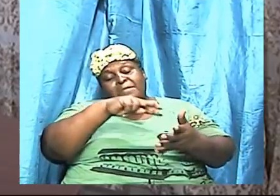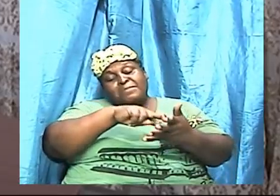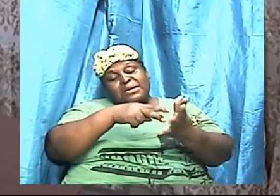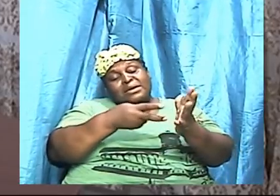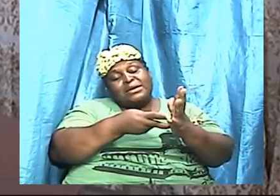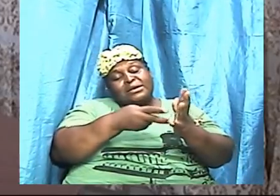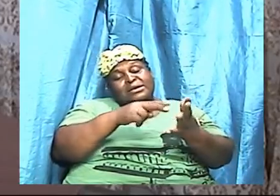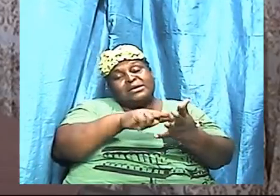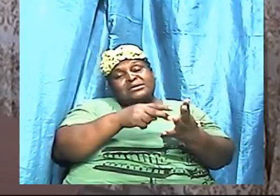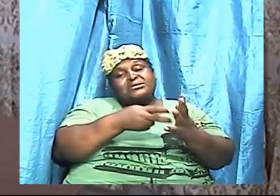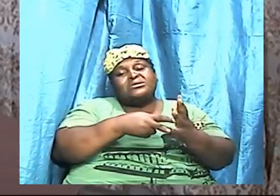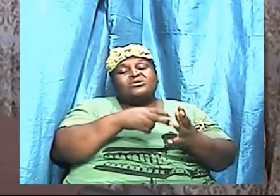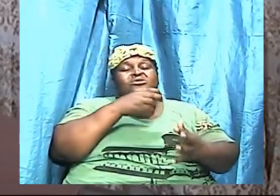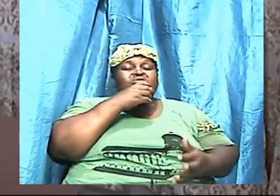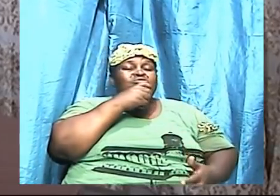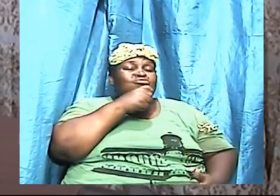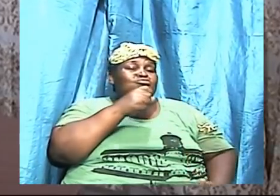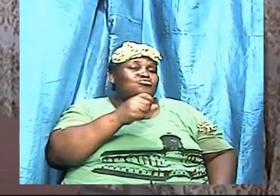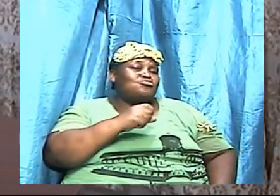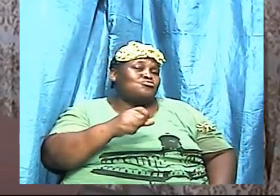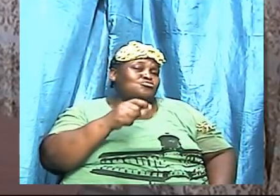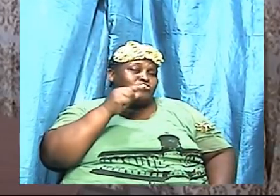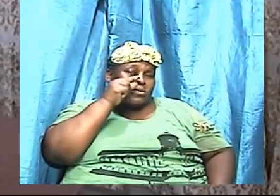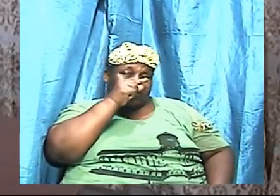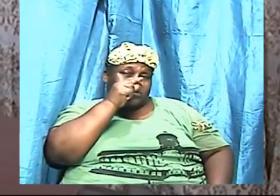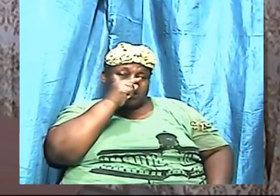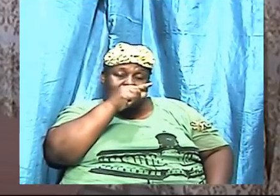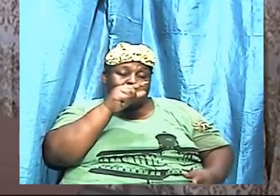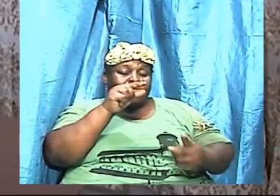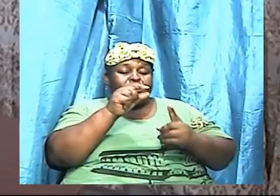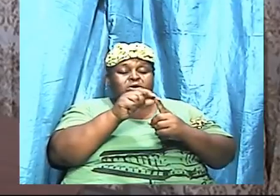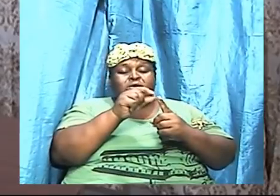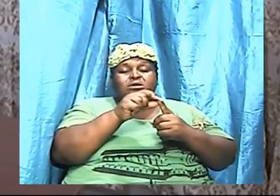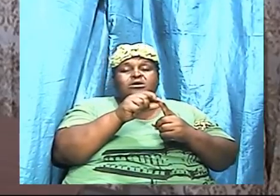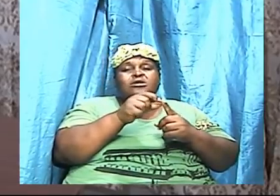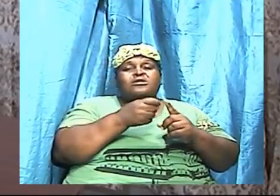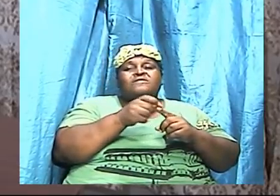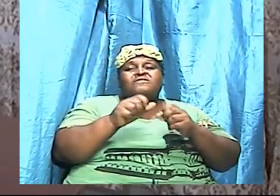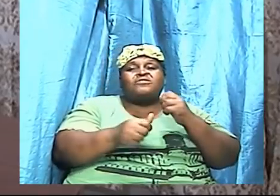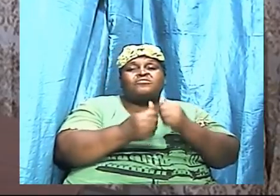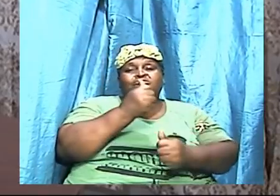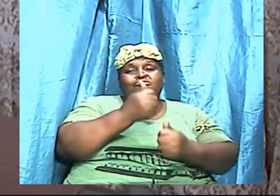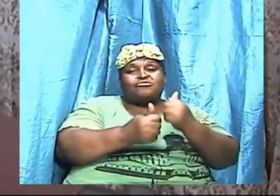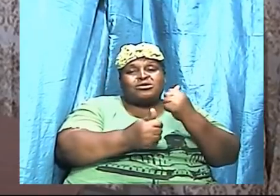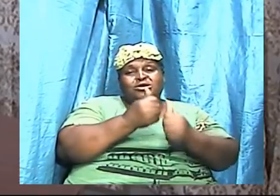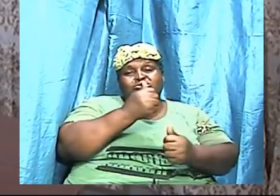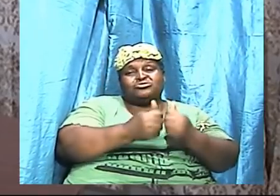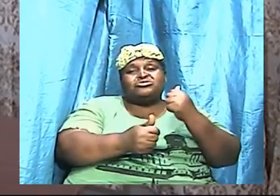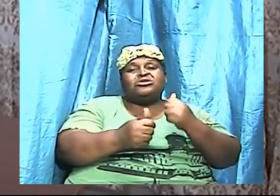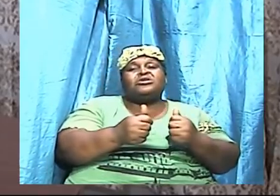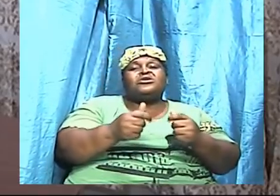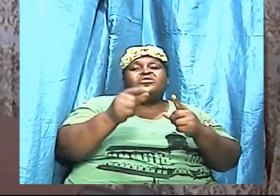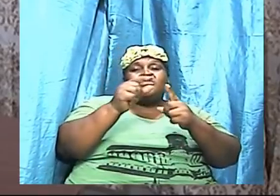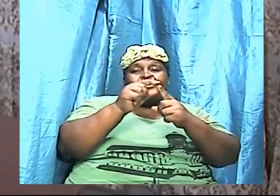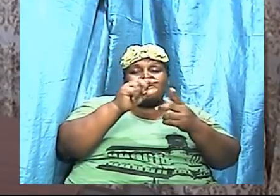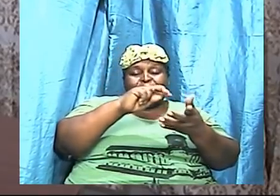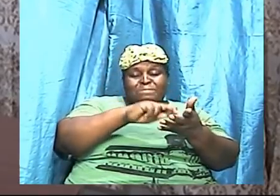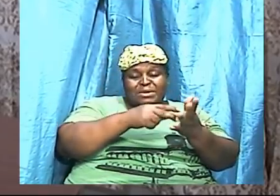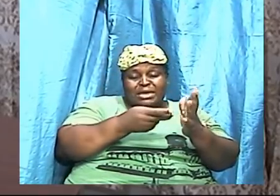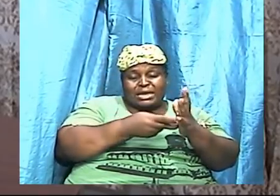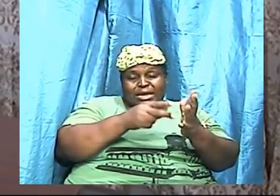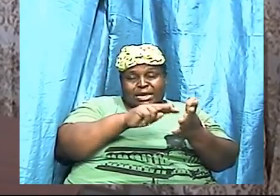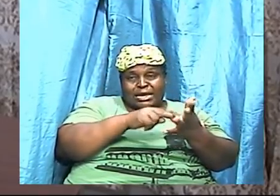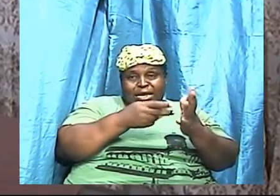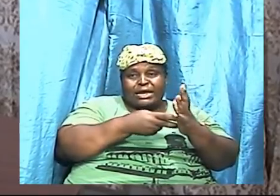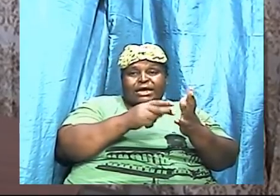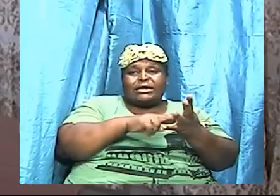old Greek words from which we derive a lot of these words